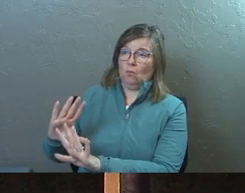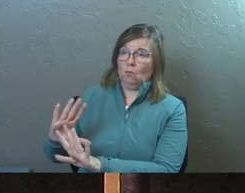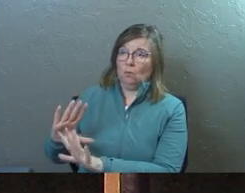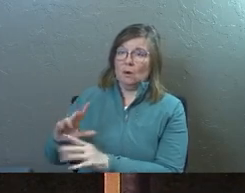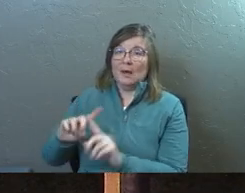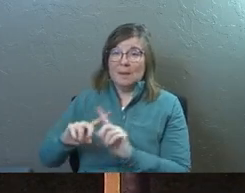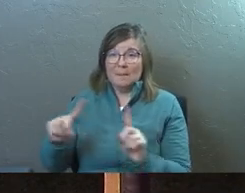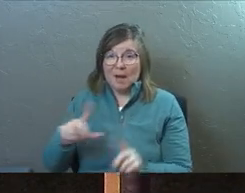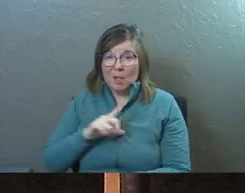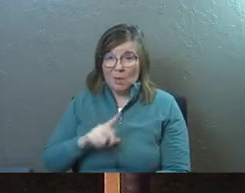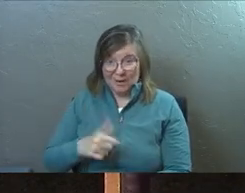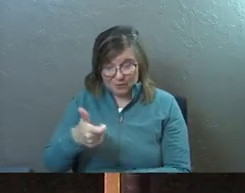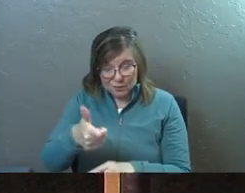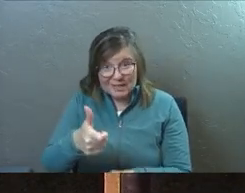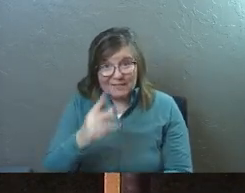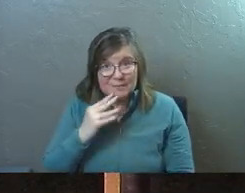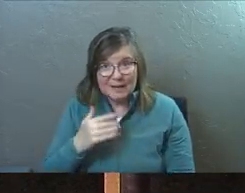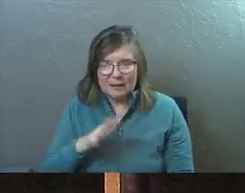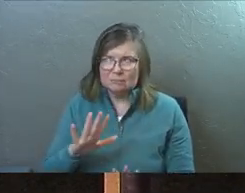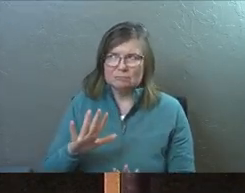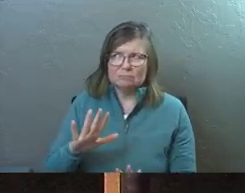But Lord. Have you ever said but Lord?